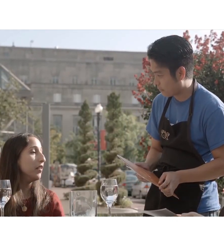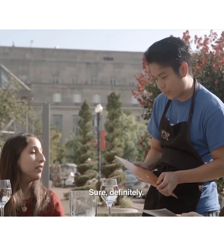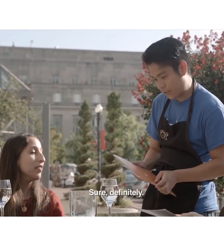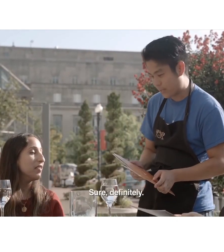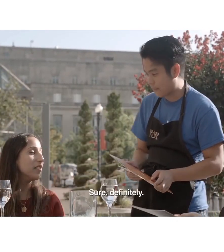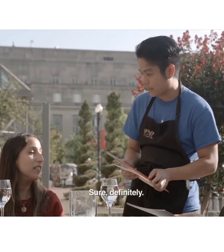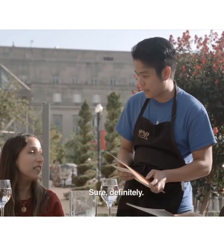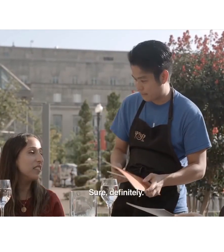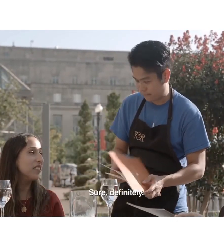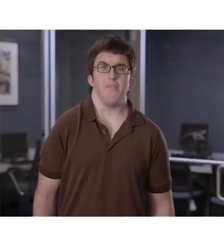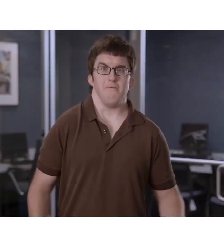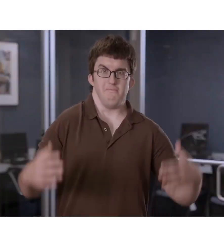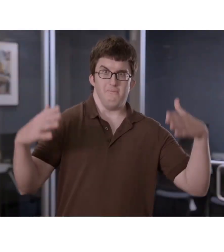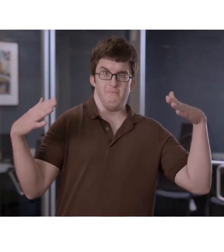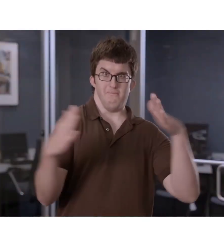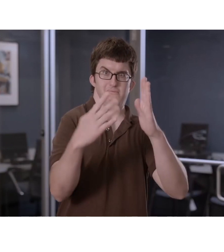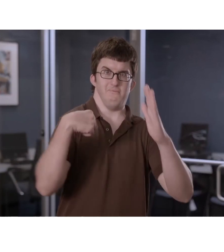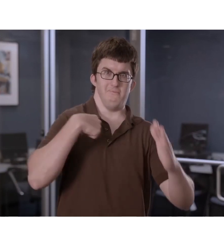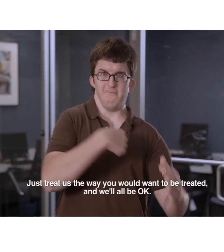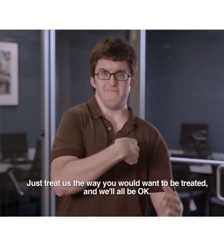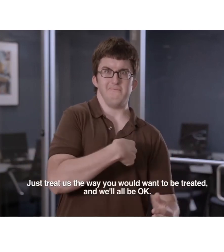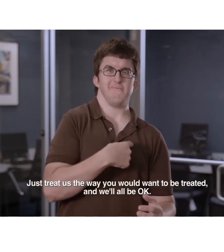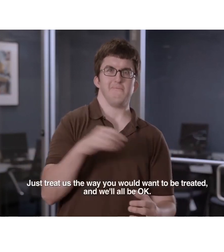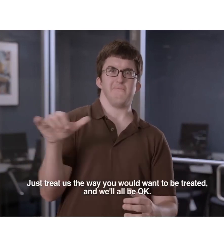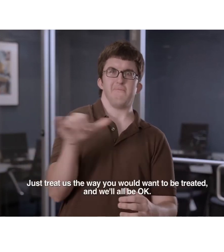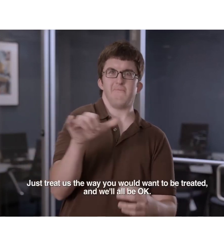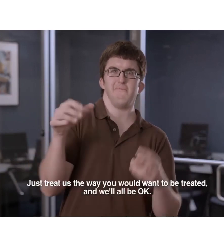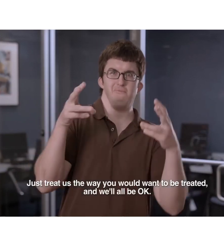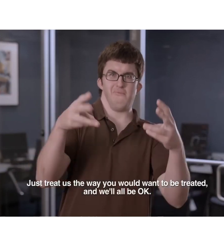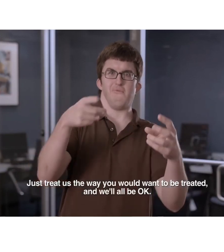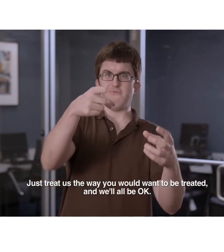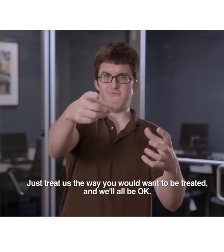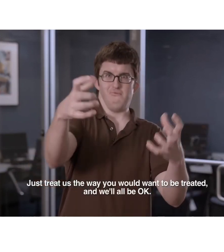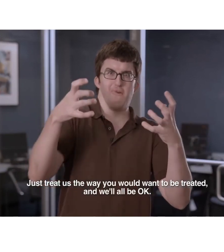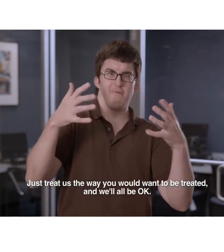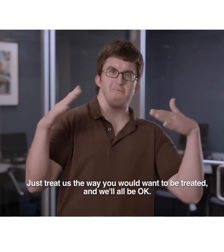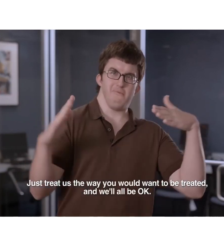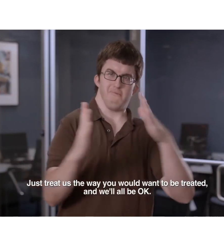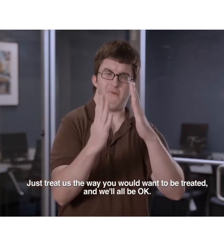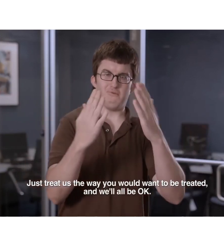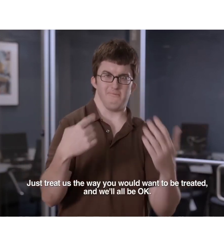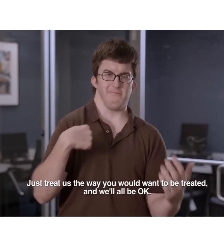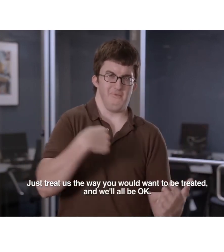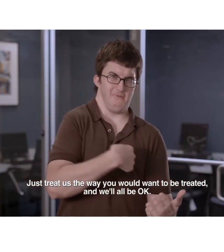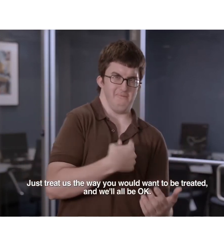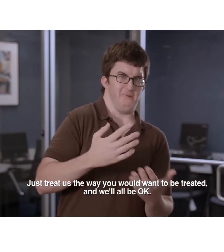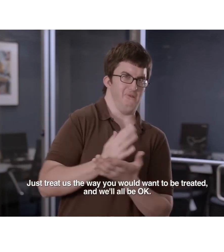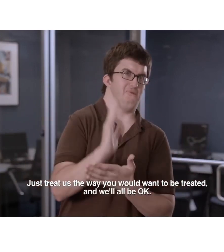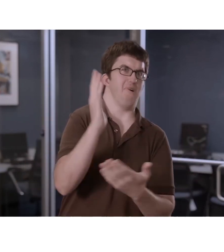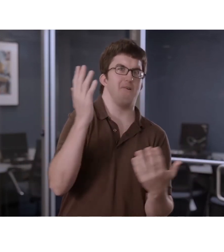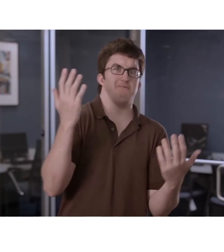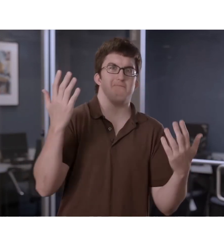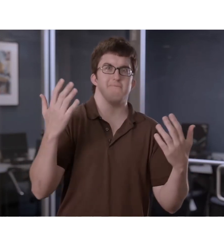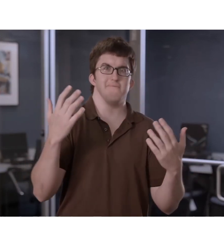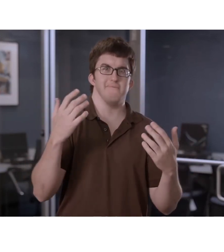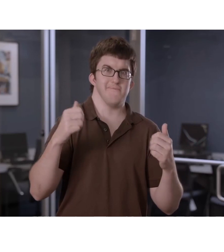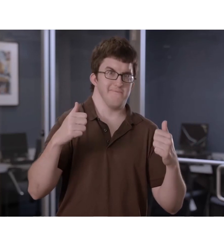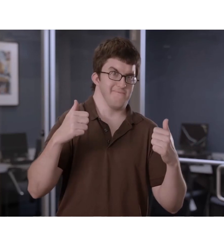read it to me? Sure, definitely. Just treat us the way you would want to be treated. And we'll all be okay.